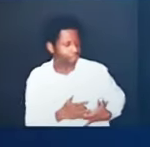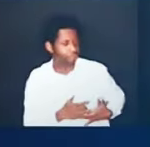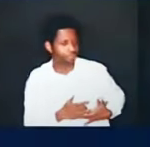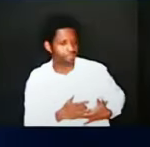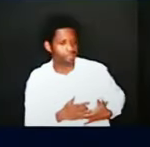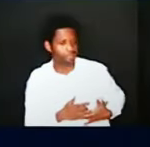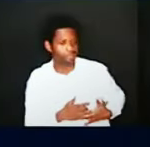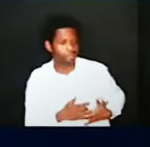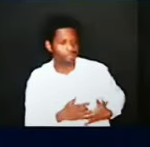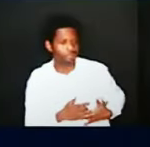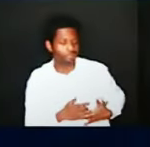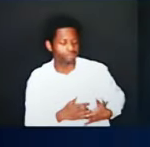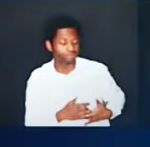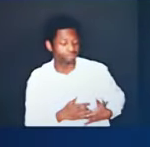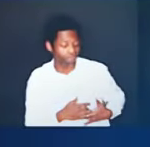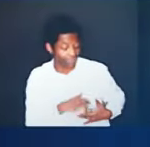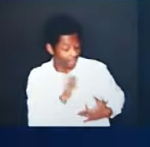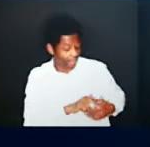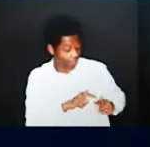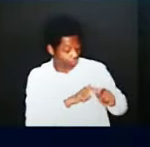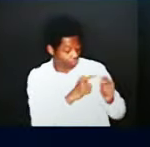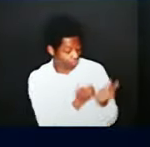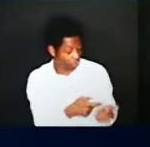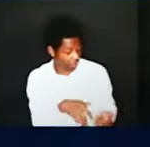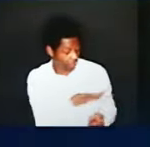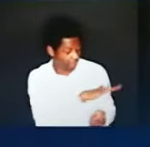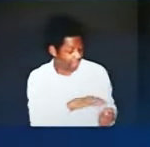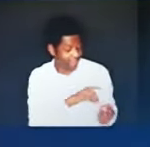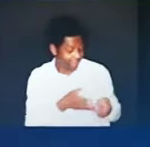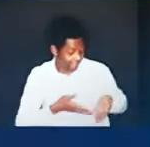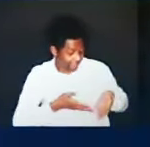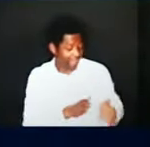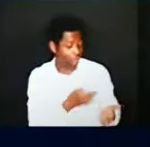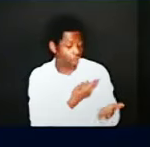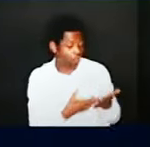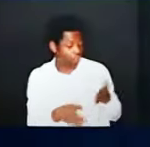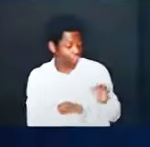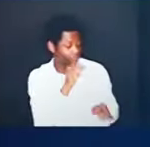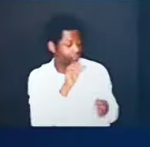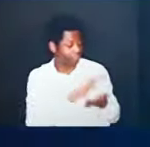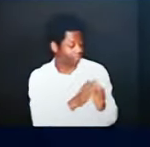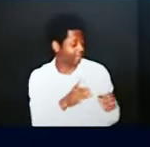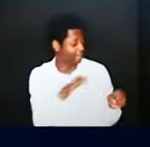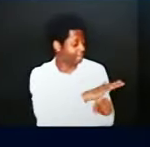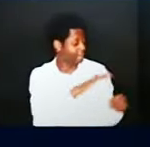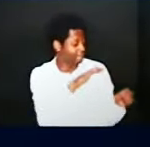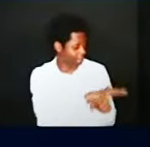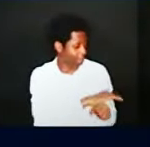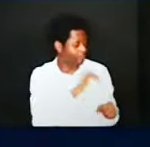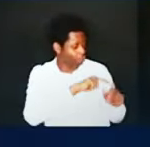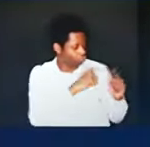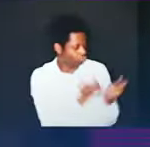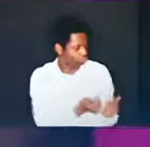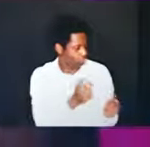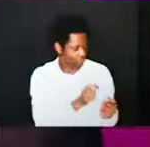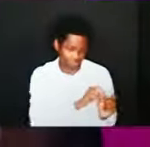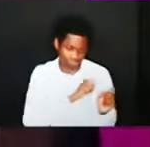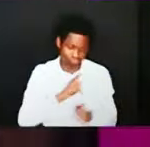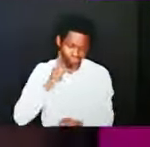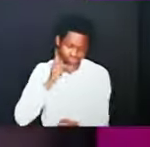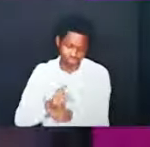if such men allow the holy spirit to fill them they will confine satan to hell forever